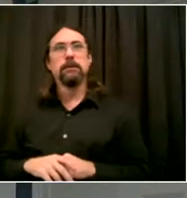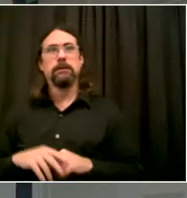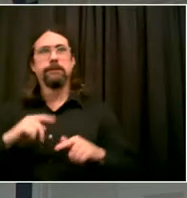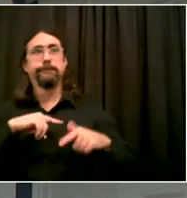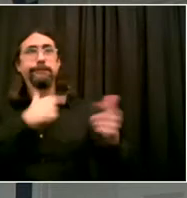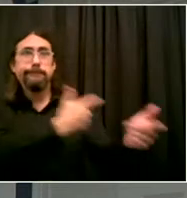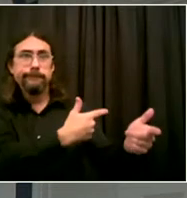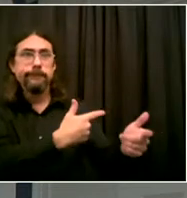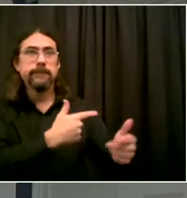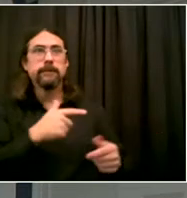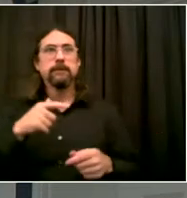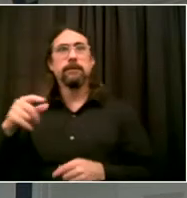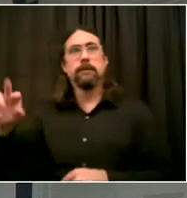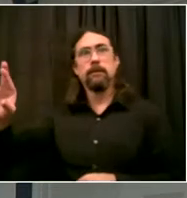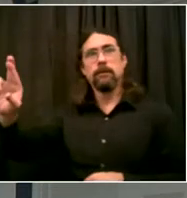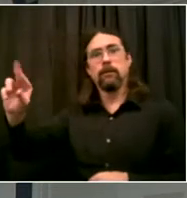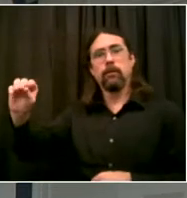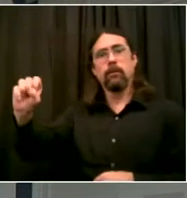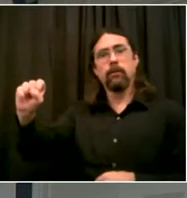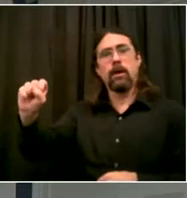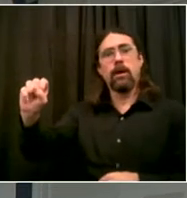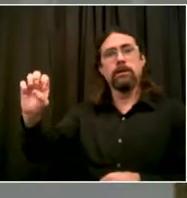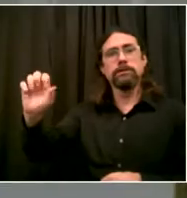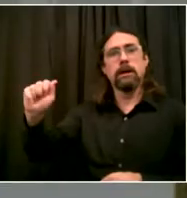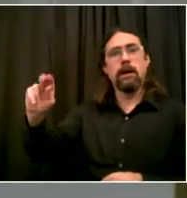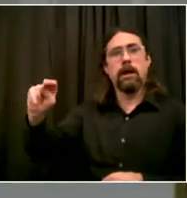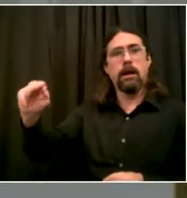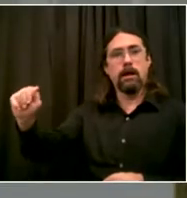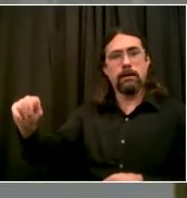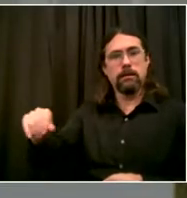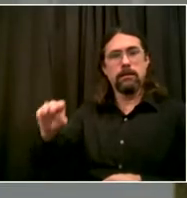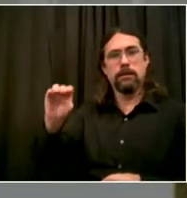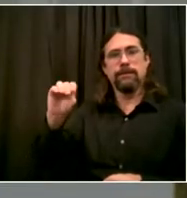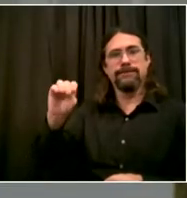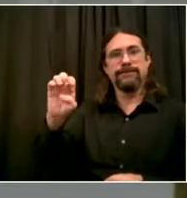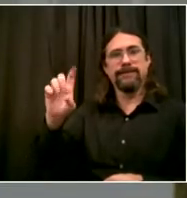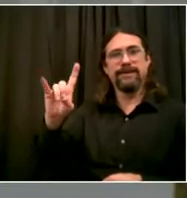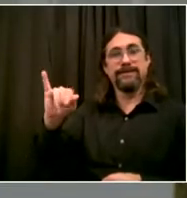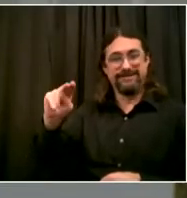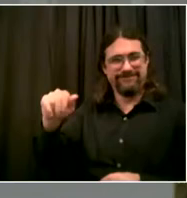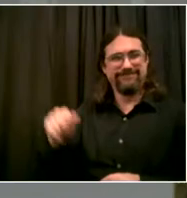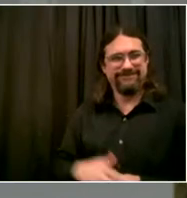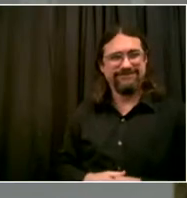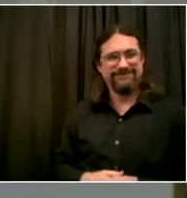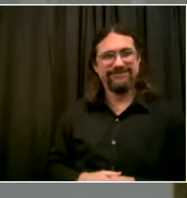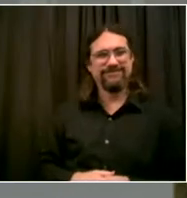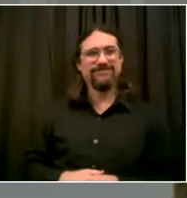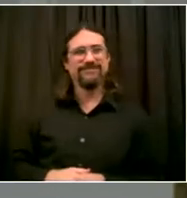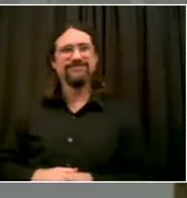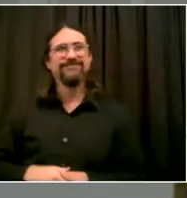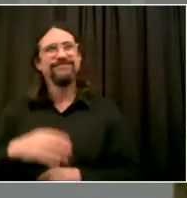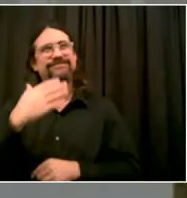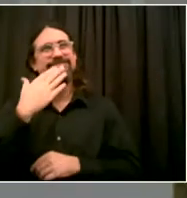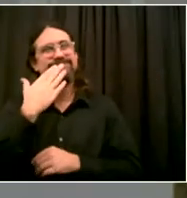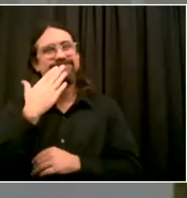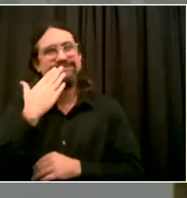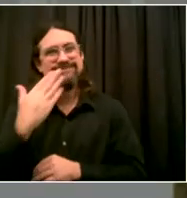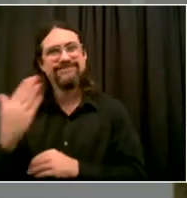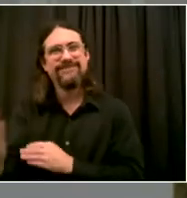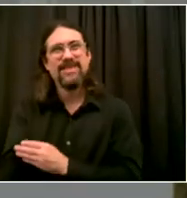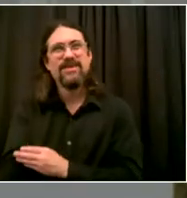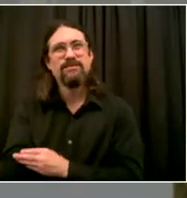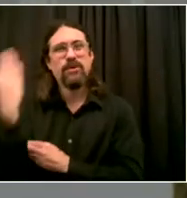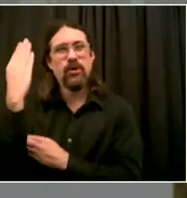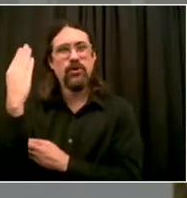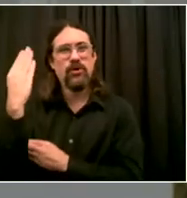Welcome. Good morning. Good morning. Thank you, Mr. Mayor and Commissioner Doris, for this opportunity. My name is